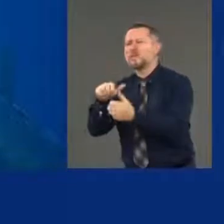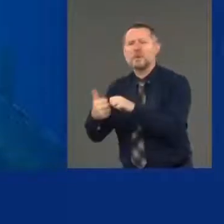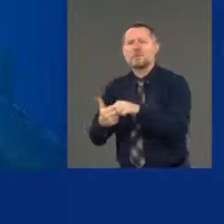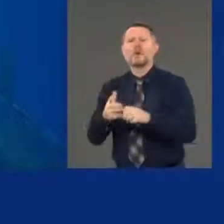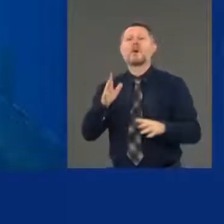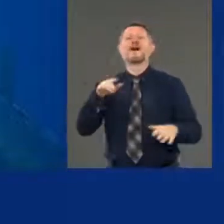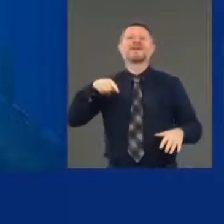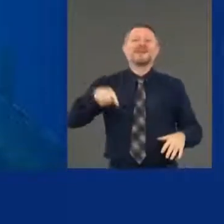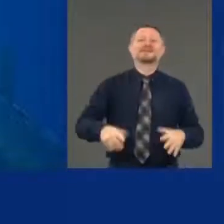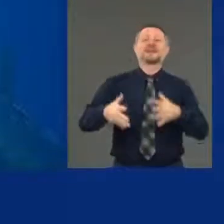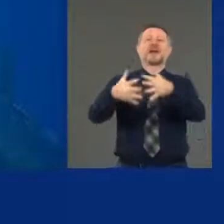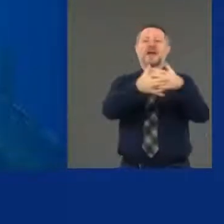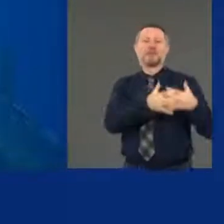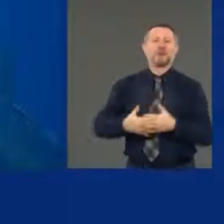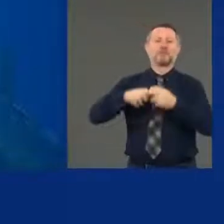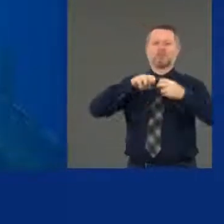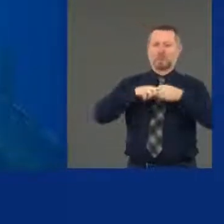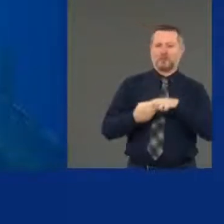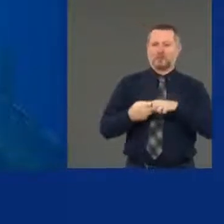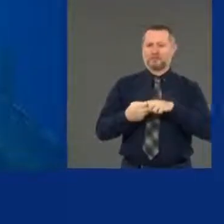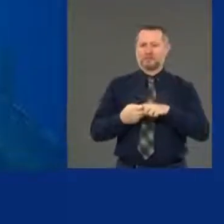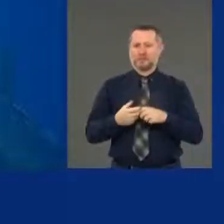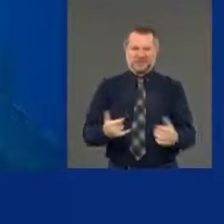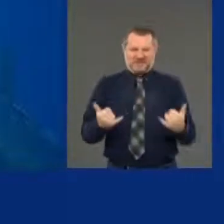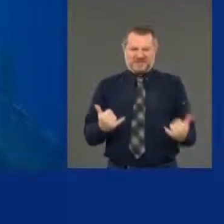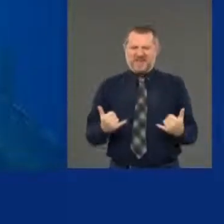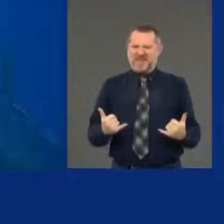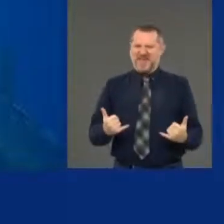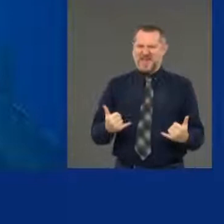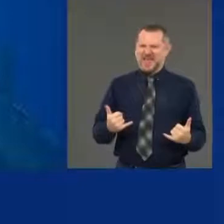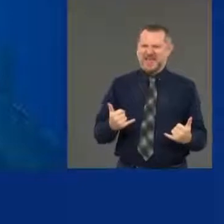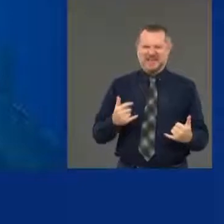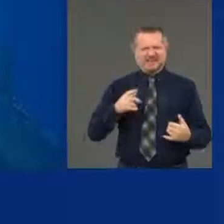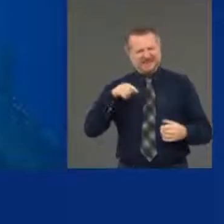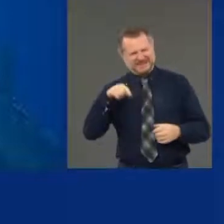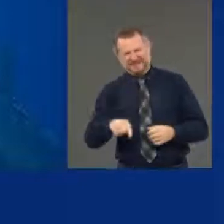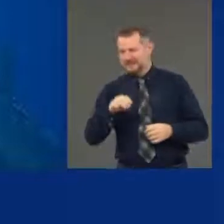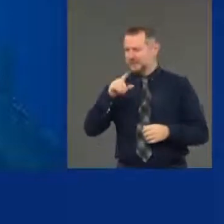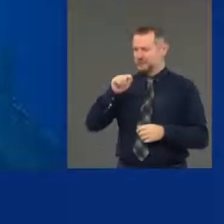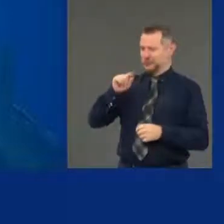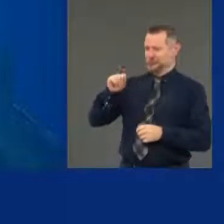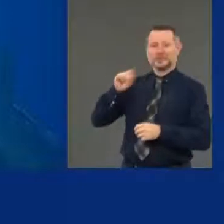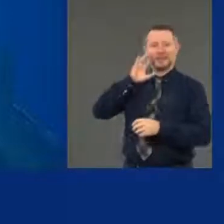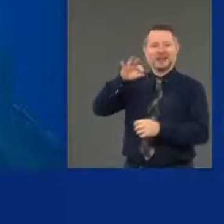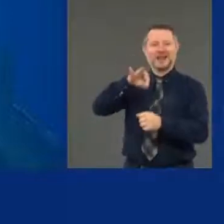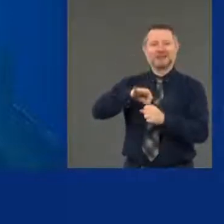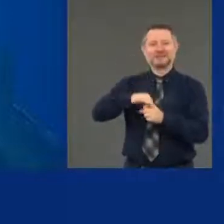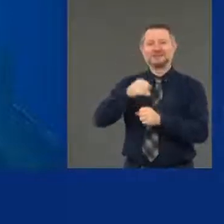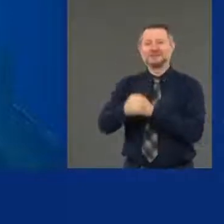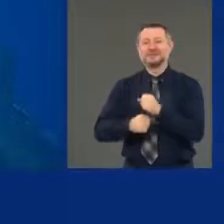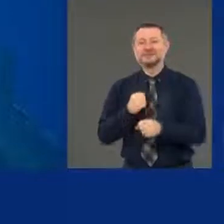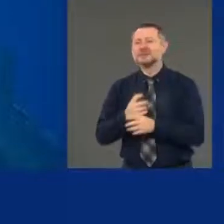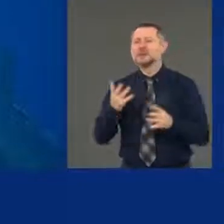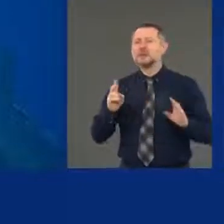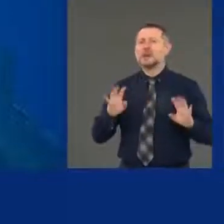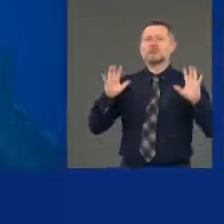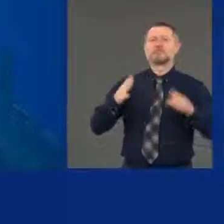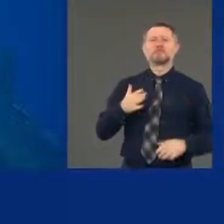middle of an election season, stand up and say, here's my election reform agenda.